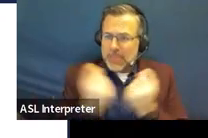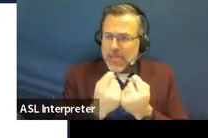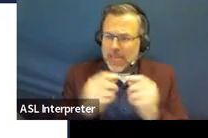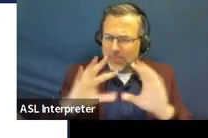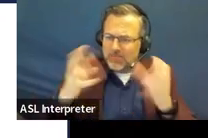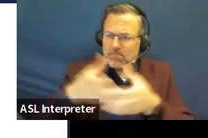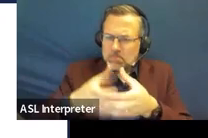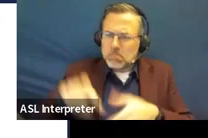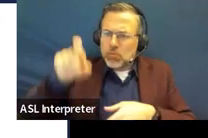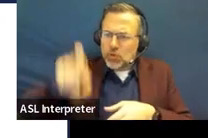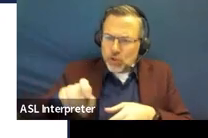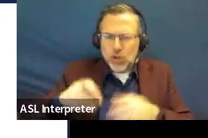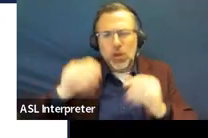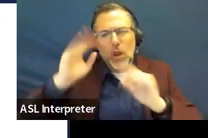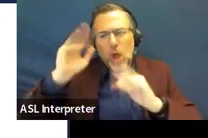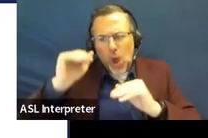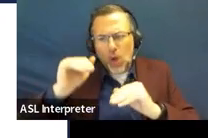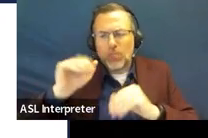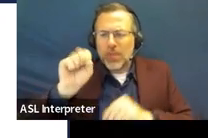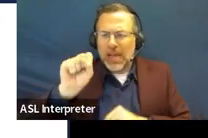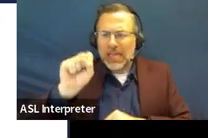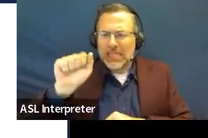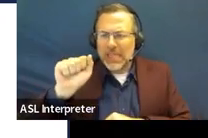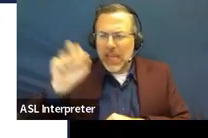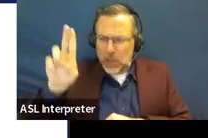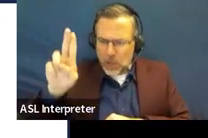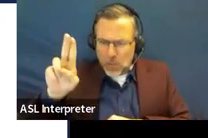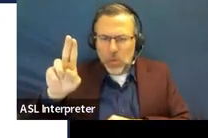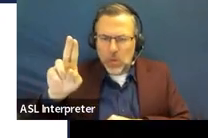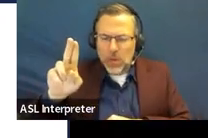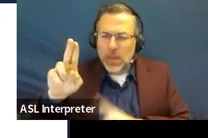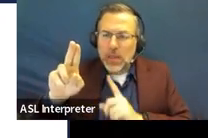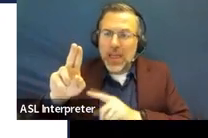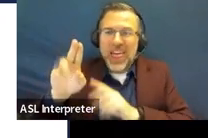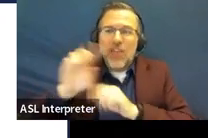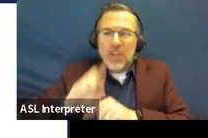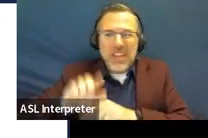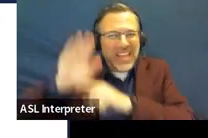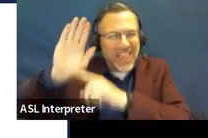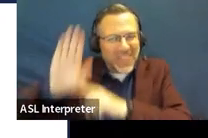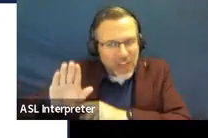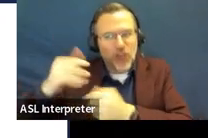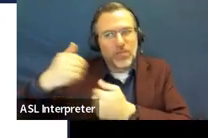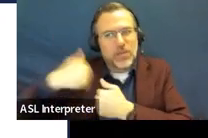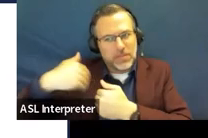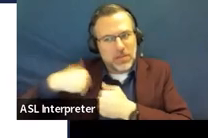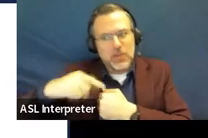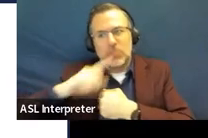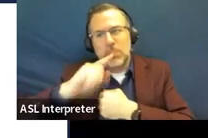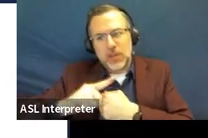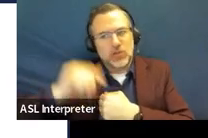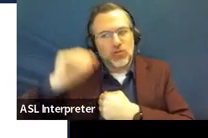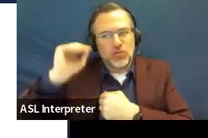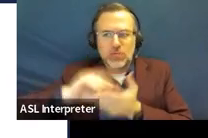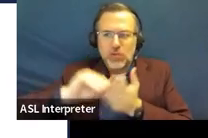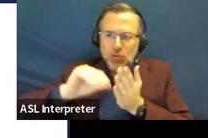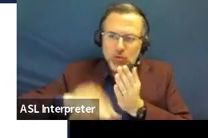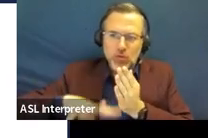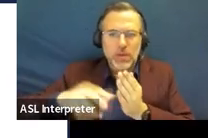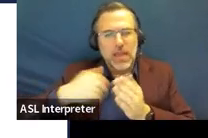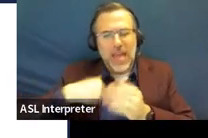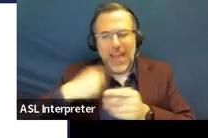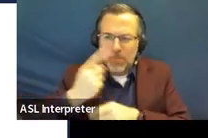but that the SAU has the ultimate responsibility to ensure that a child is appropriately evaluated, that the IEP provides